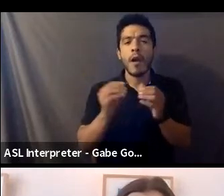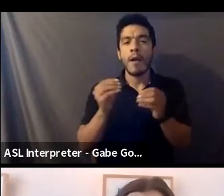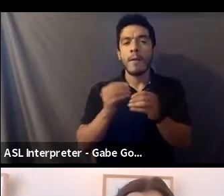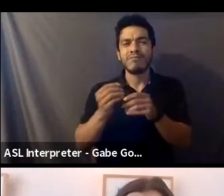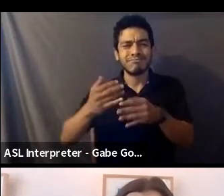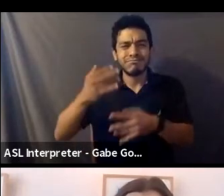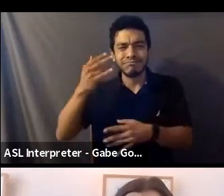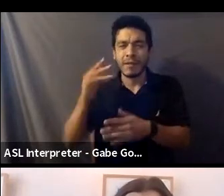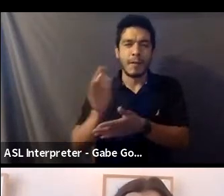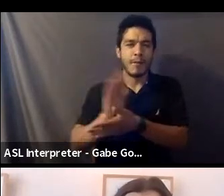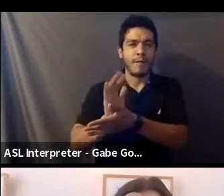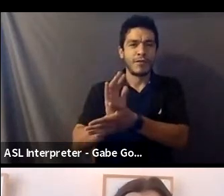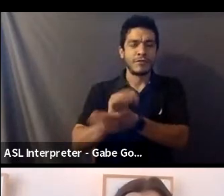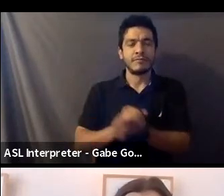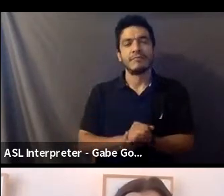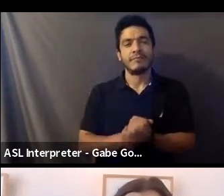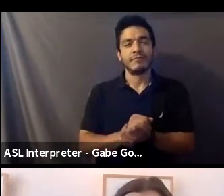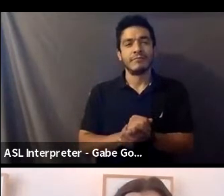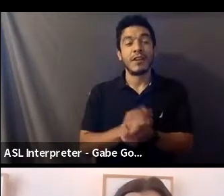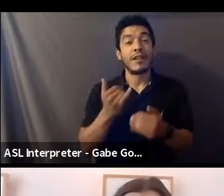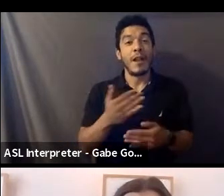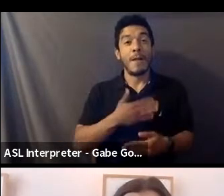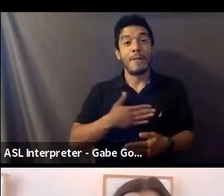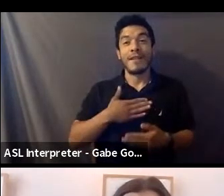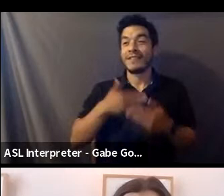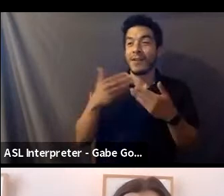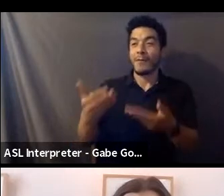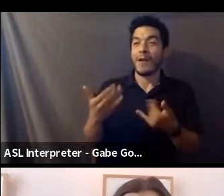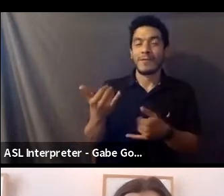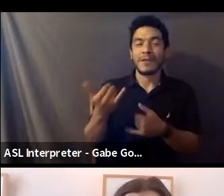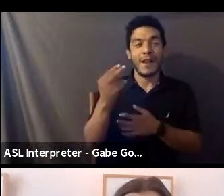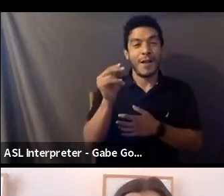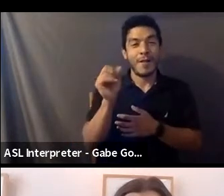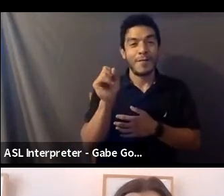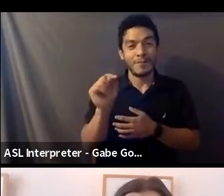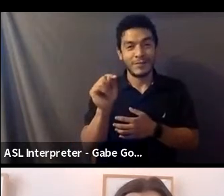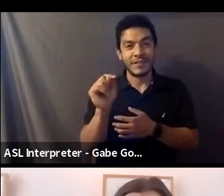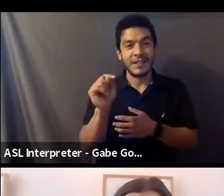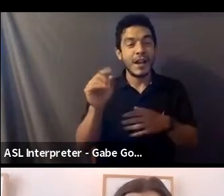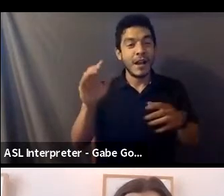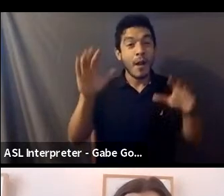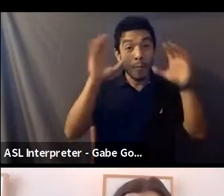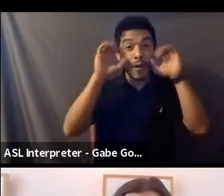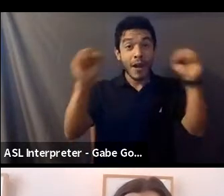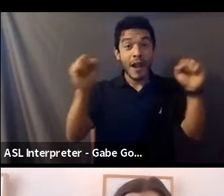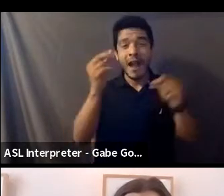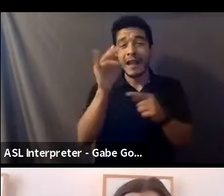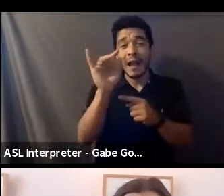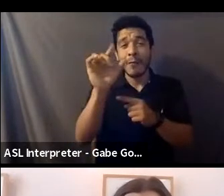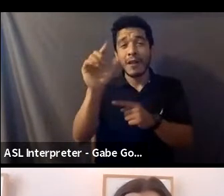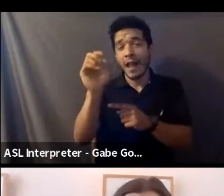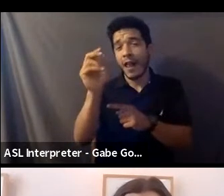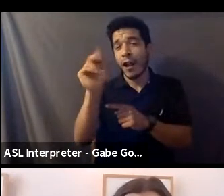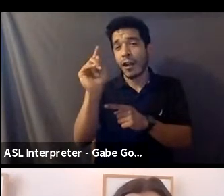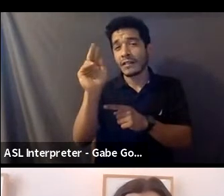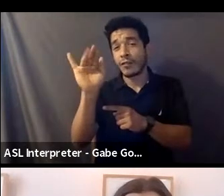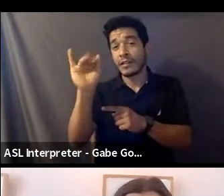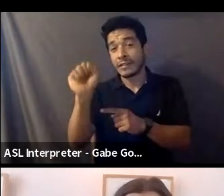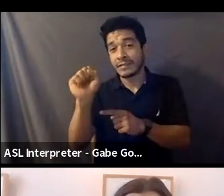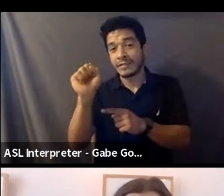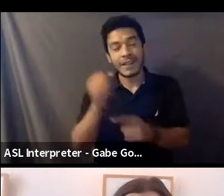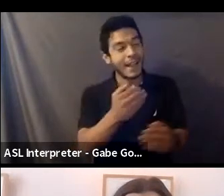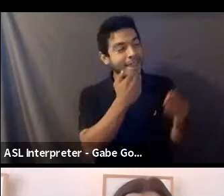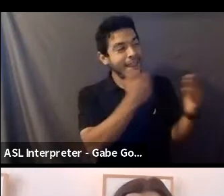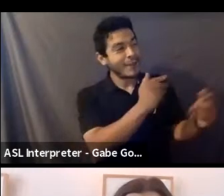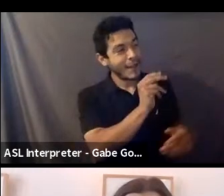Now, please give a very warm welcome to today's host, SAG-EFTER President Gabrielle Carteris. Thank you, Pamela.